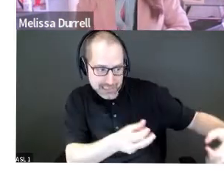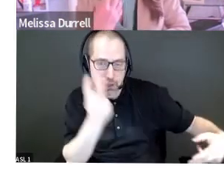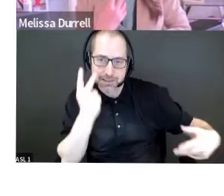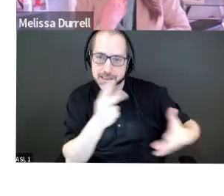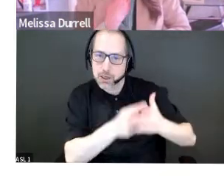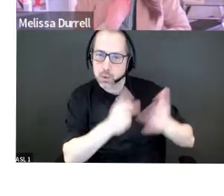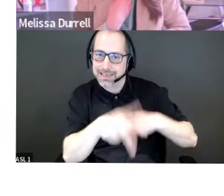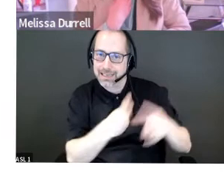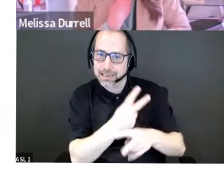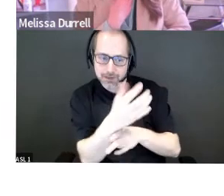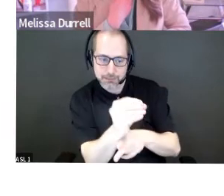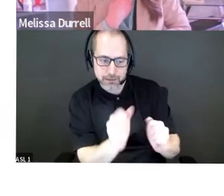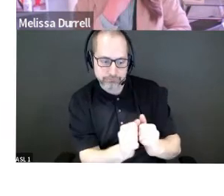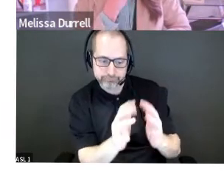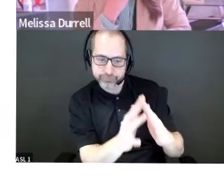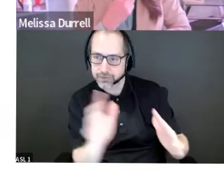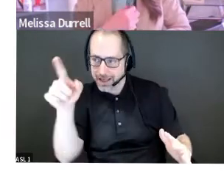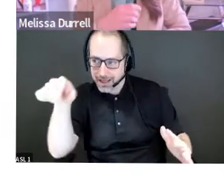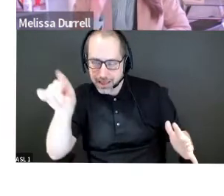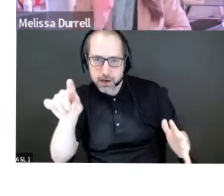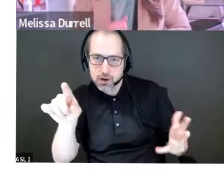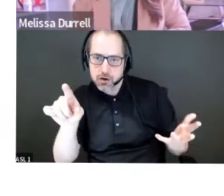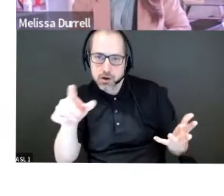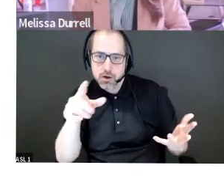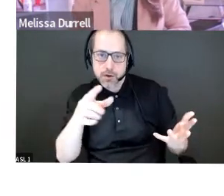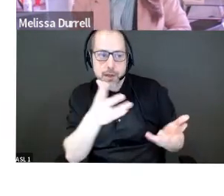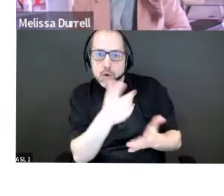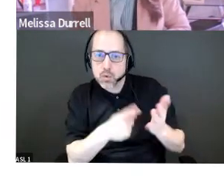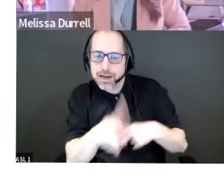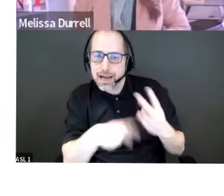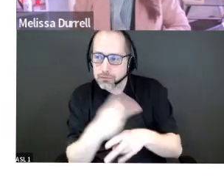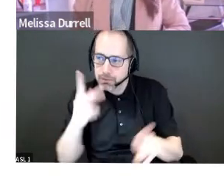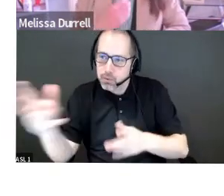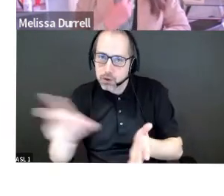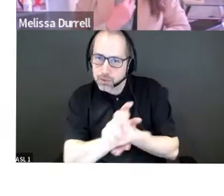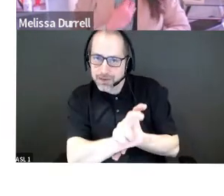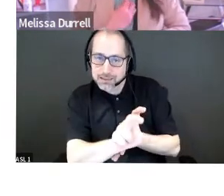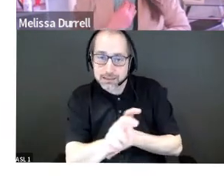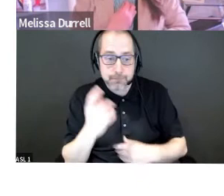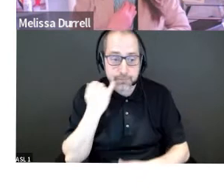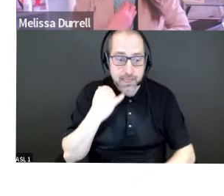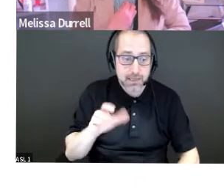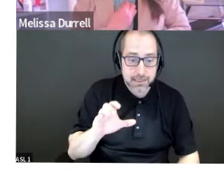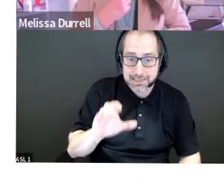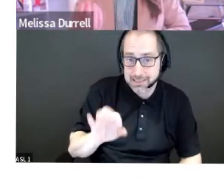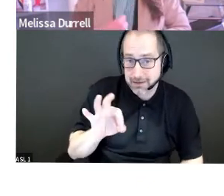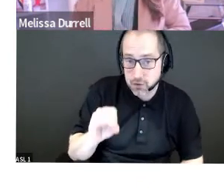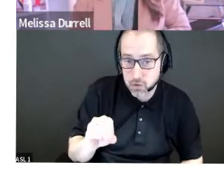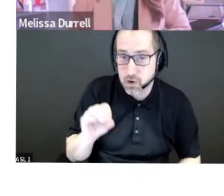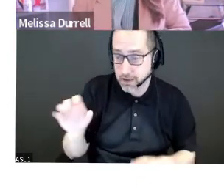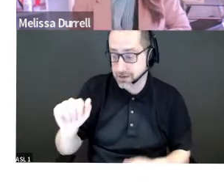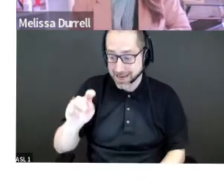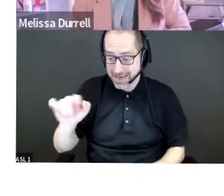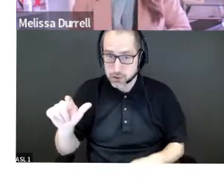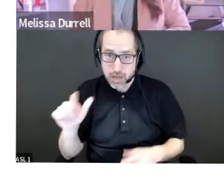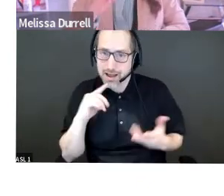is coming at is, is looking for this kind of investment from me. I also like to see a CFO because as an angel investor, I don't want to be